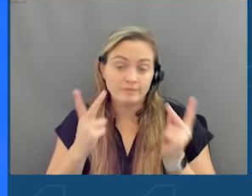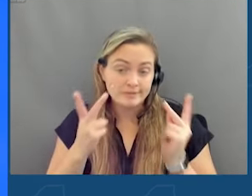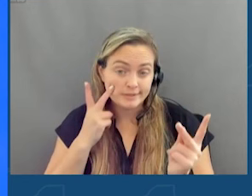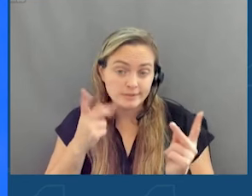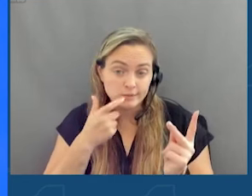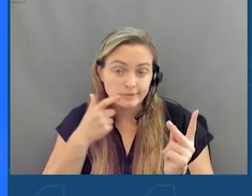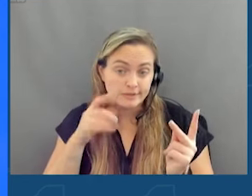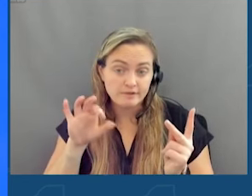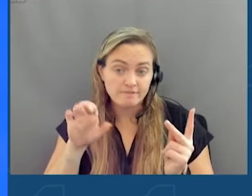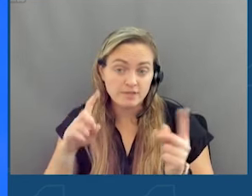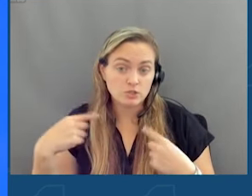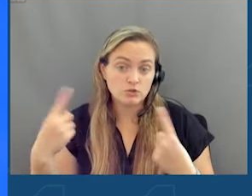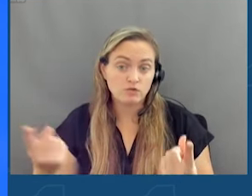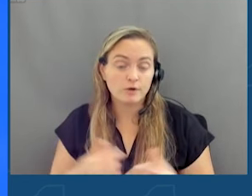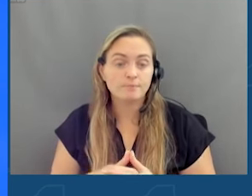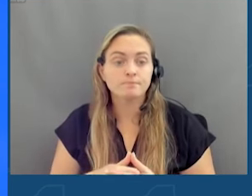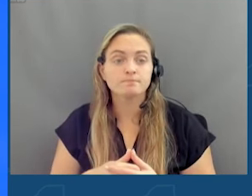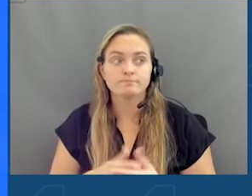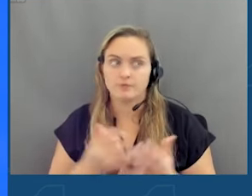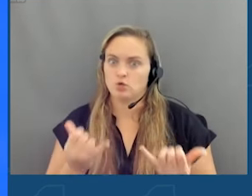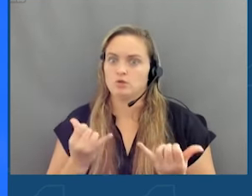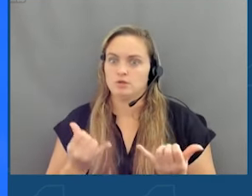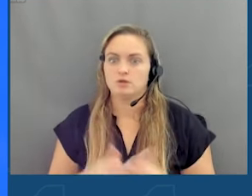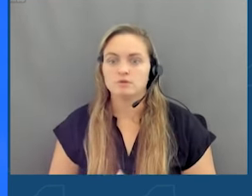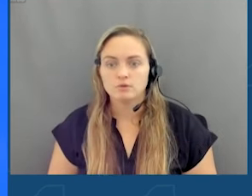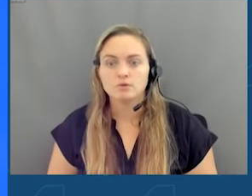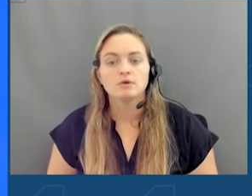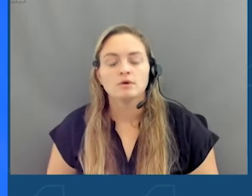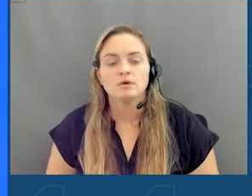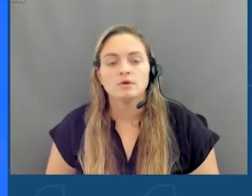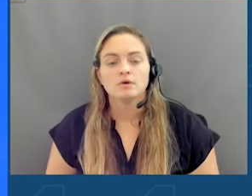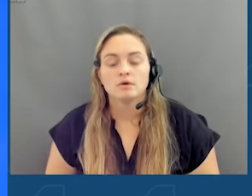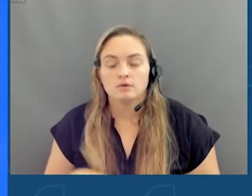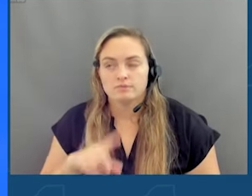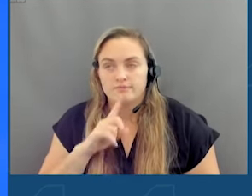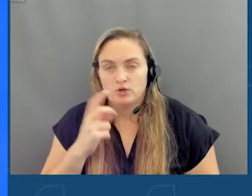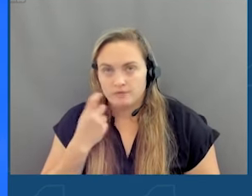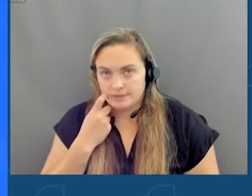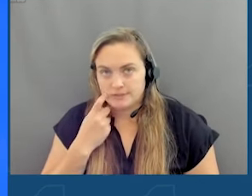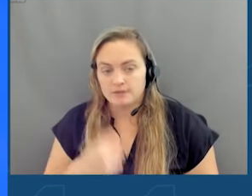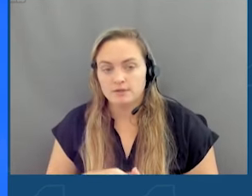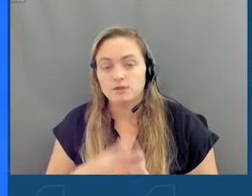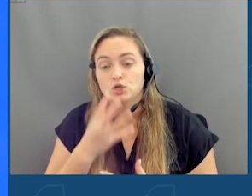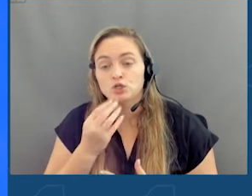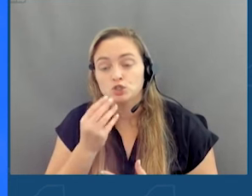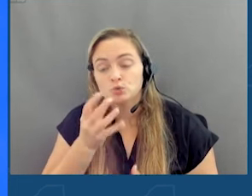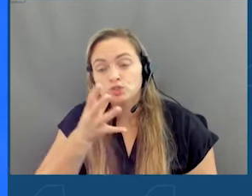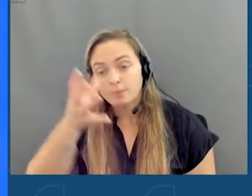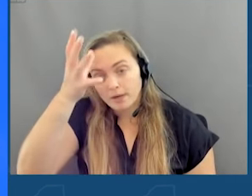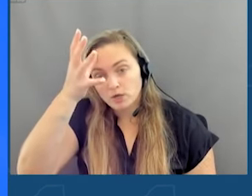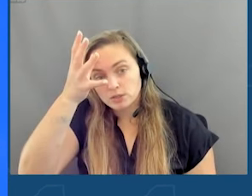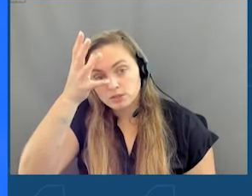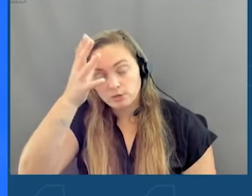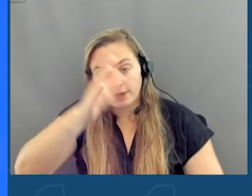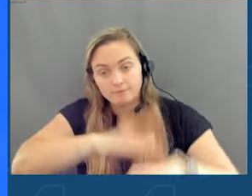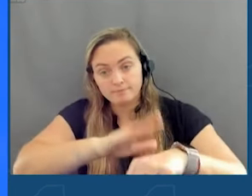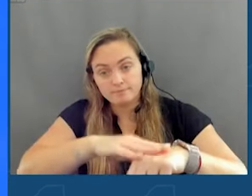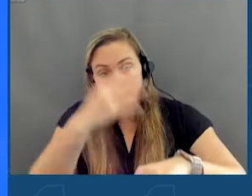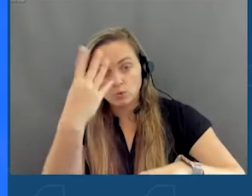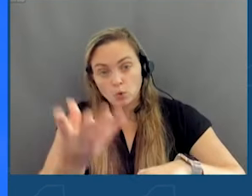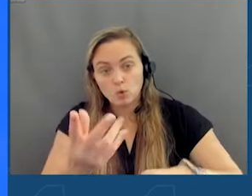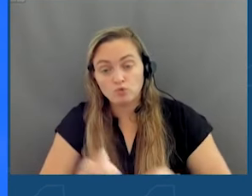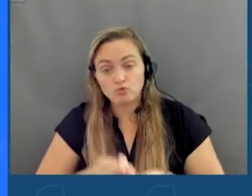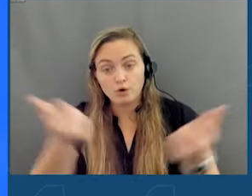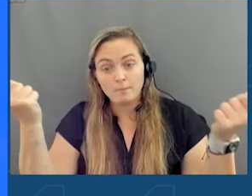feeds so far, and currently, very recently actually, Jewish parents are being told to remove